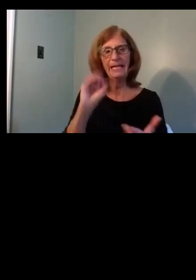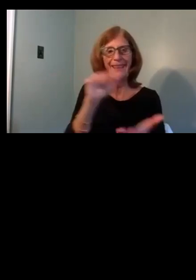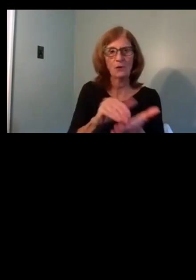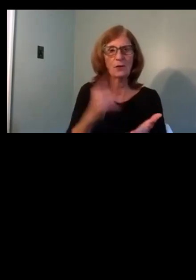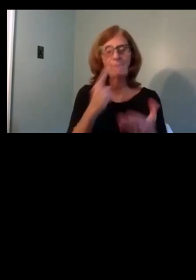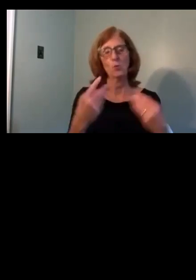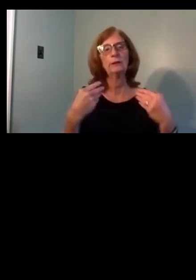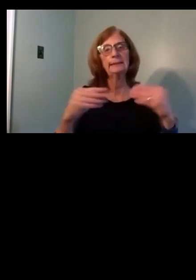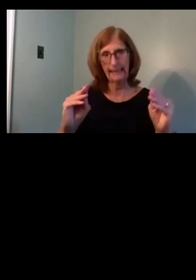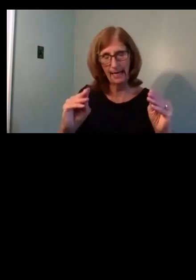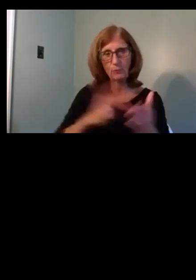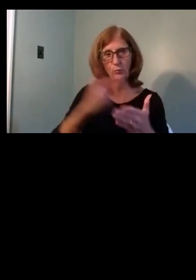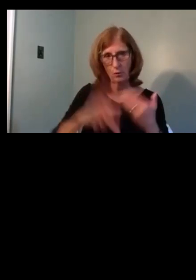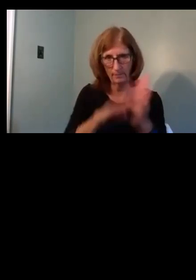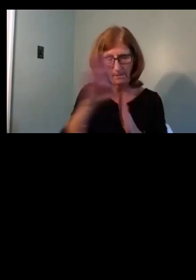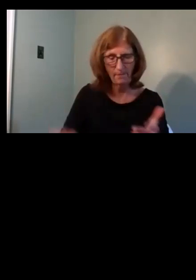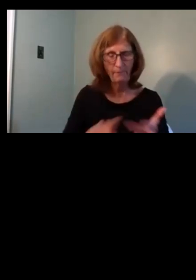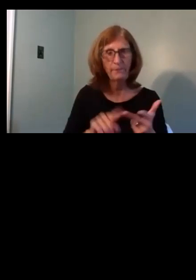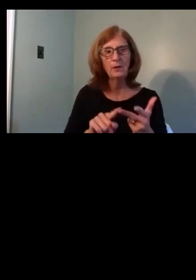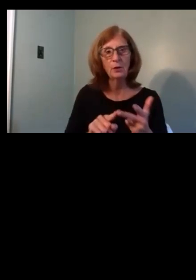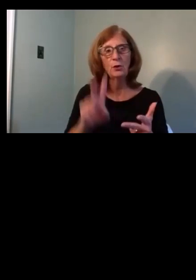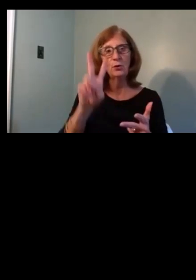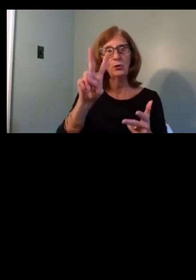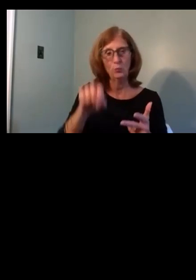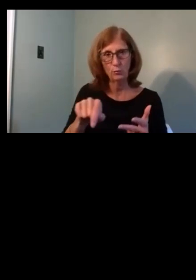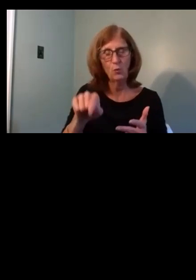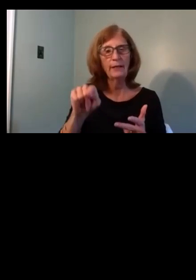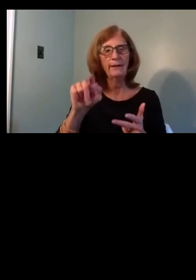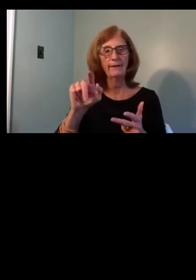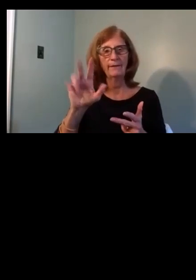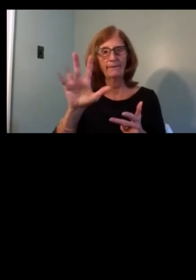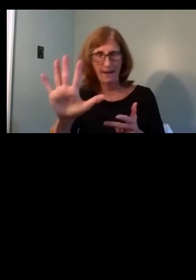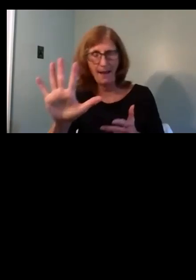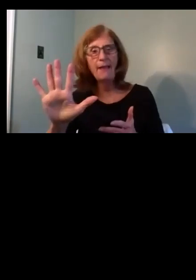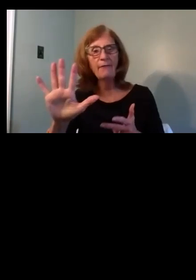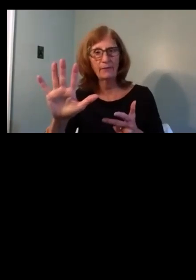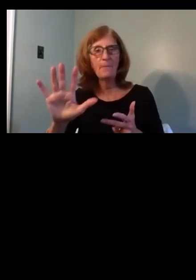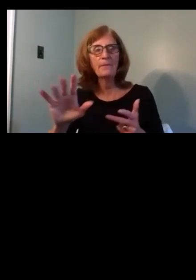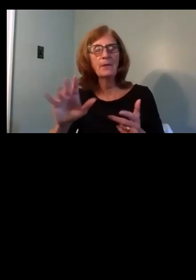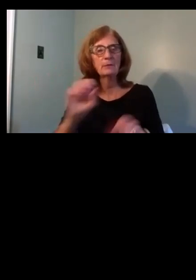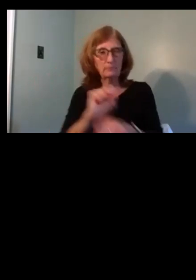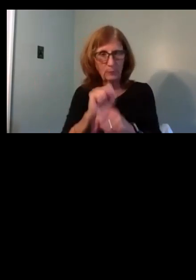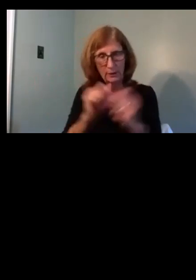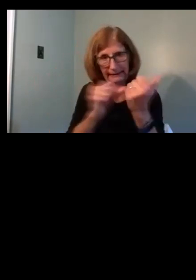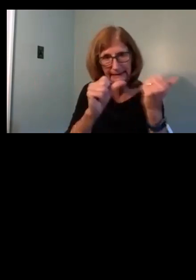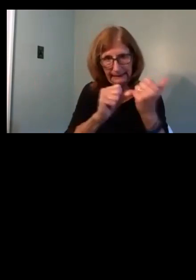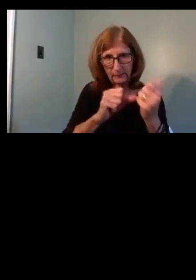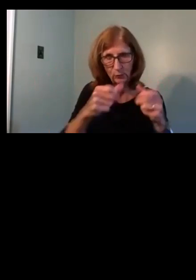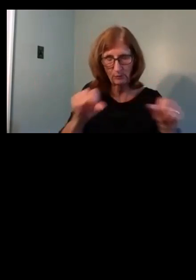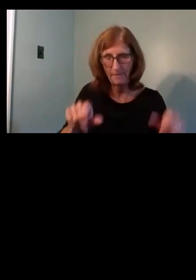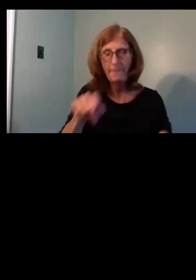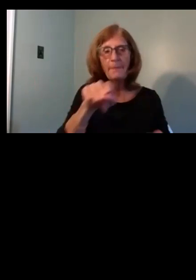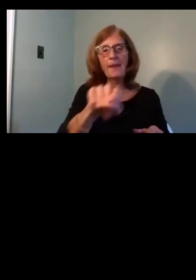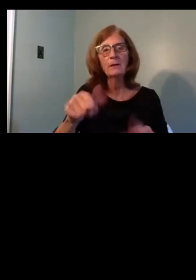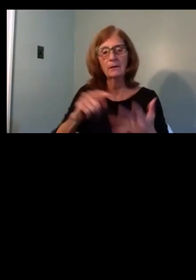program funds, $2,150,000 in homeowner assistance program, $700,000 in down payment closing